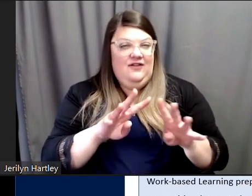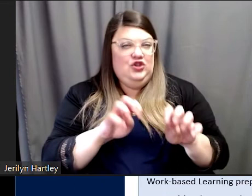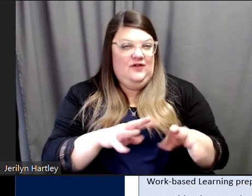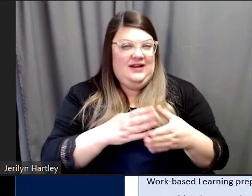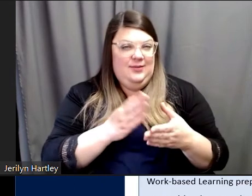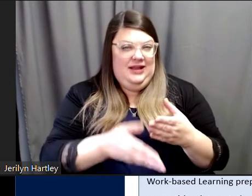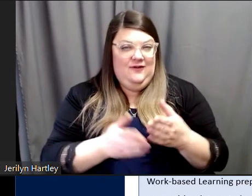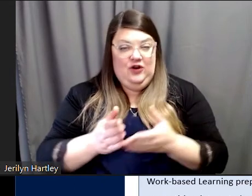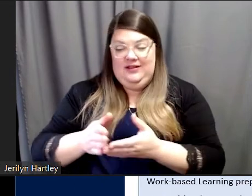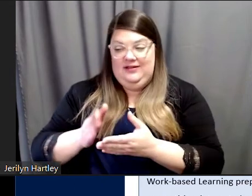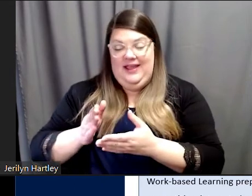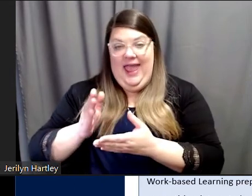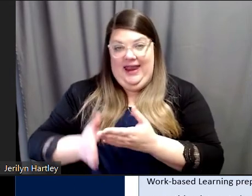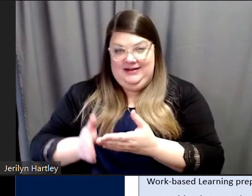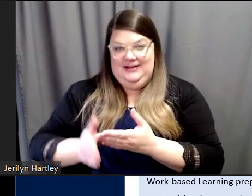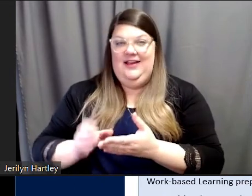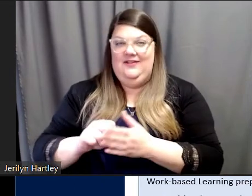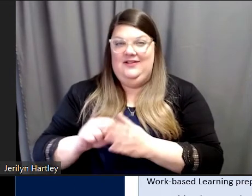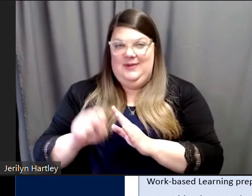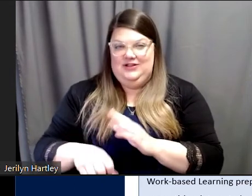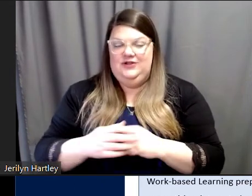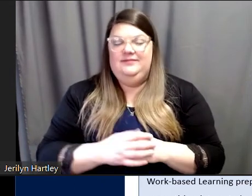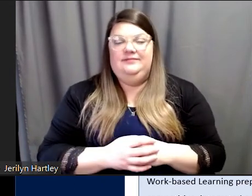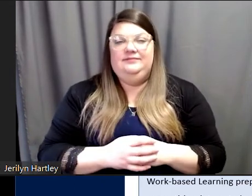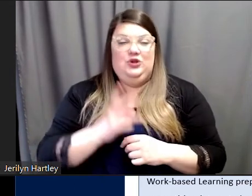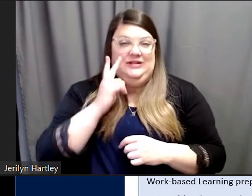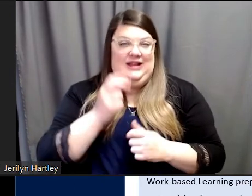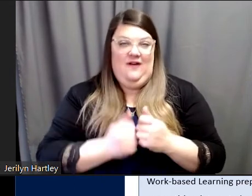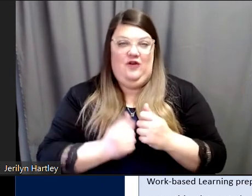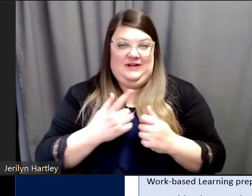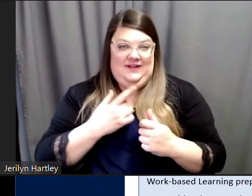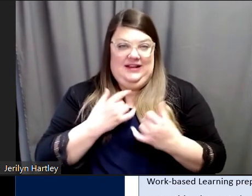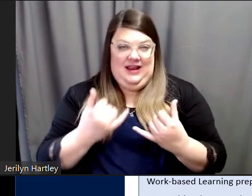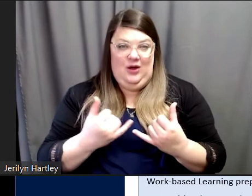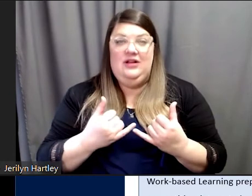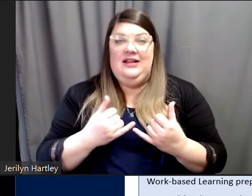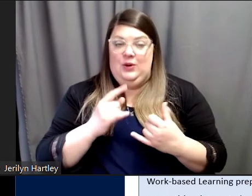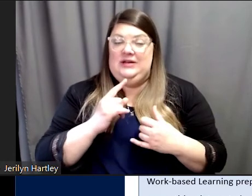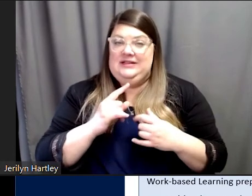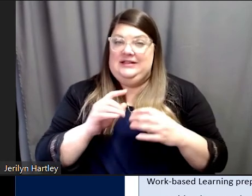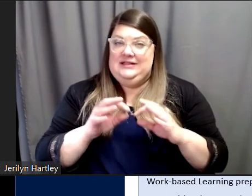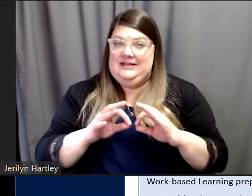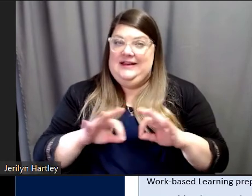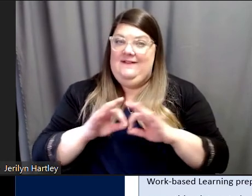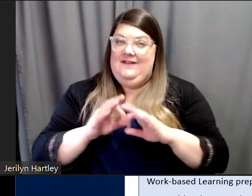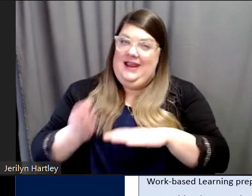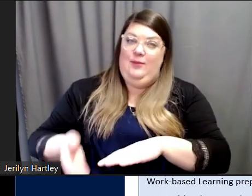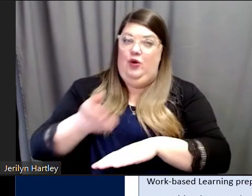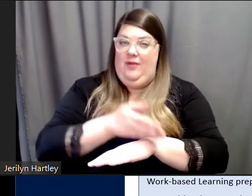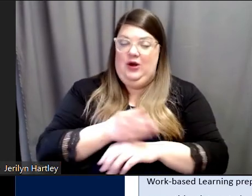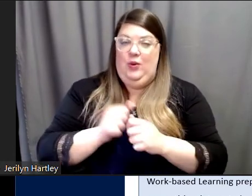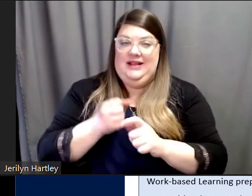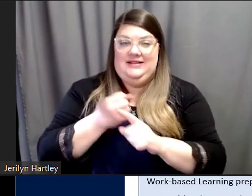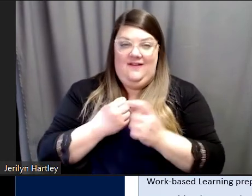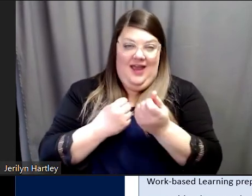the end of the semester to see how everybody was feeling. And there was a significant improvement in self-advocating. Students felt like they had